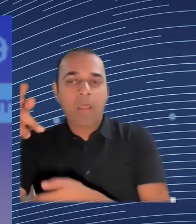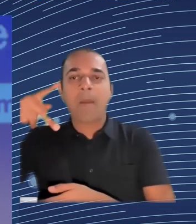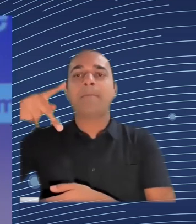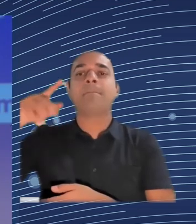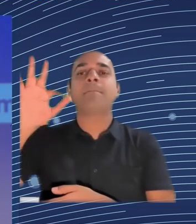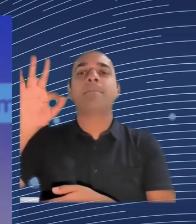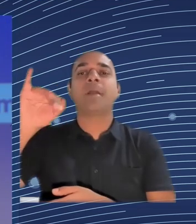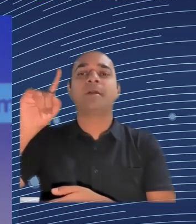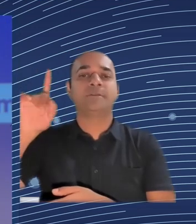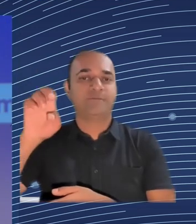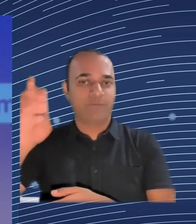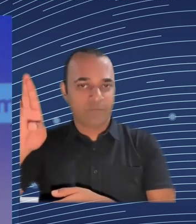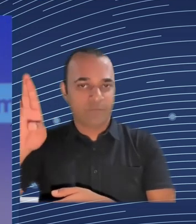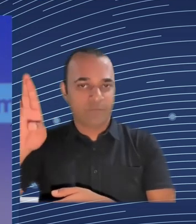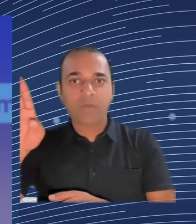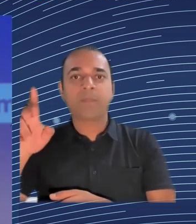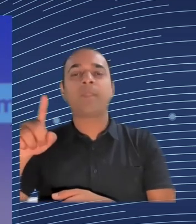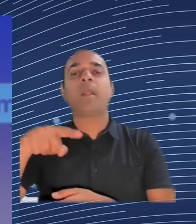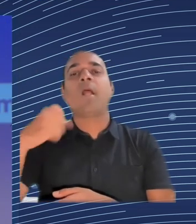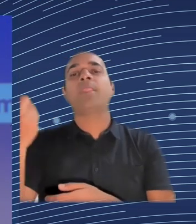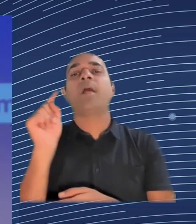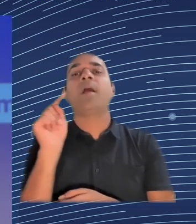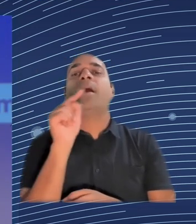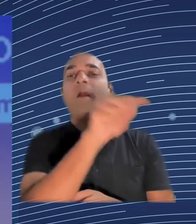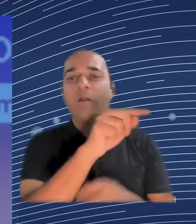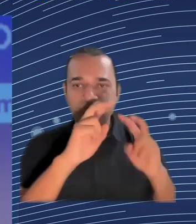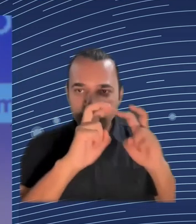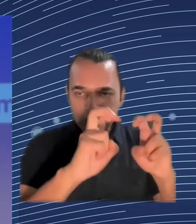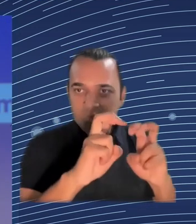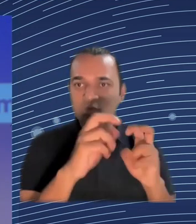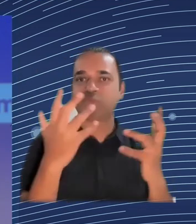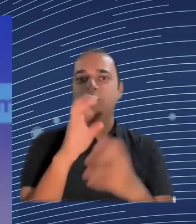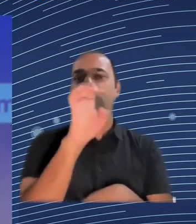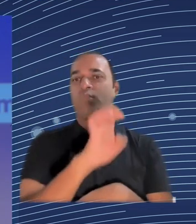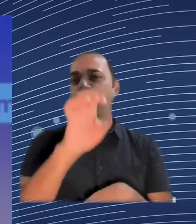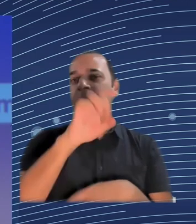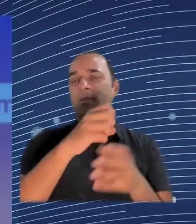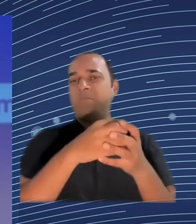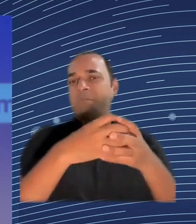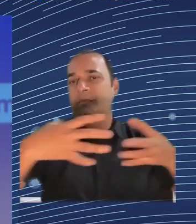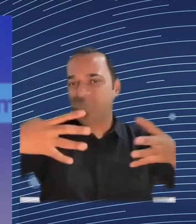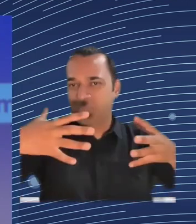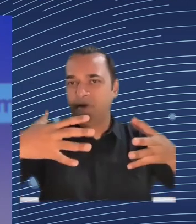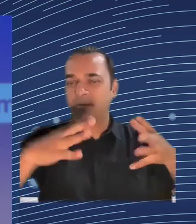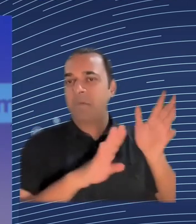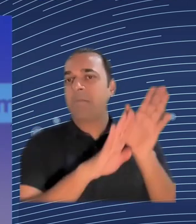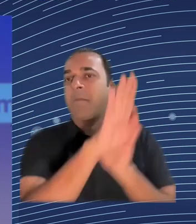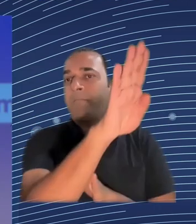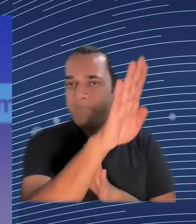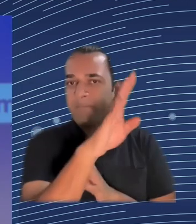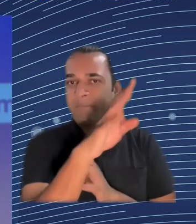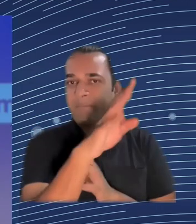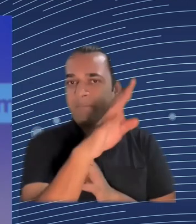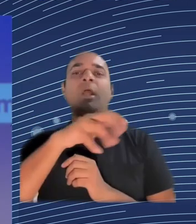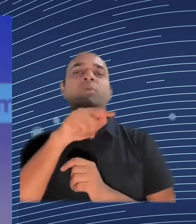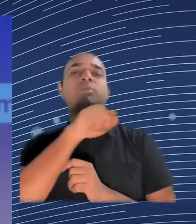transforming that knowledge into something that becomes real innovation and development that benefits everyone in Europe? And that's where we need to work. And